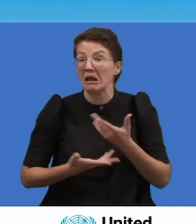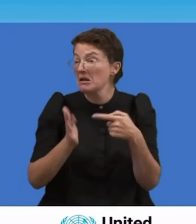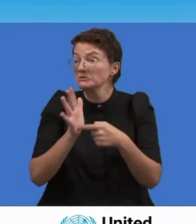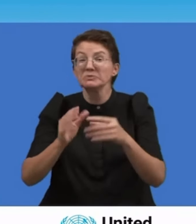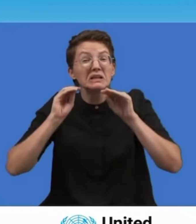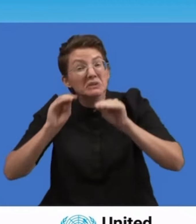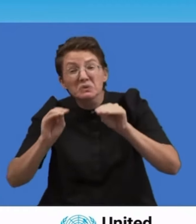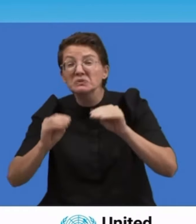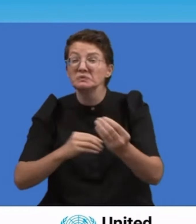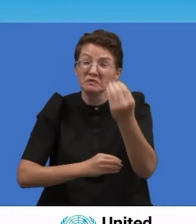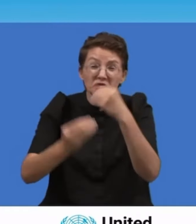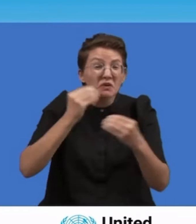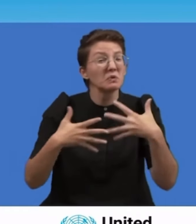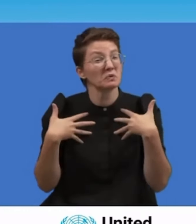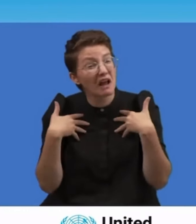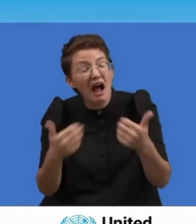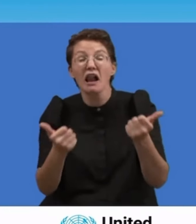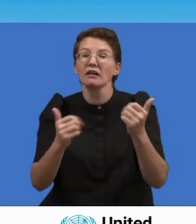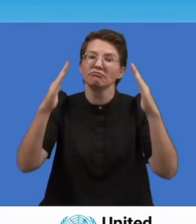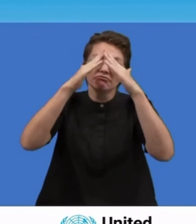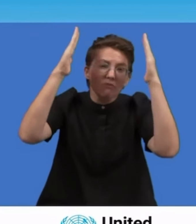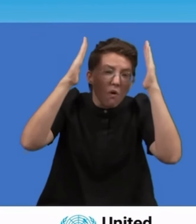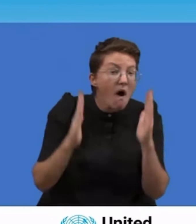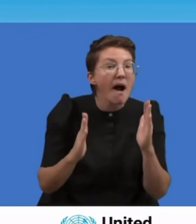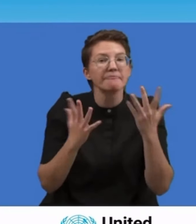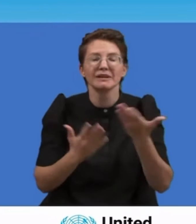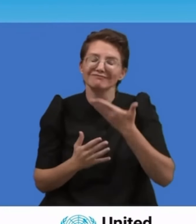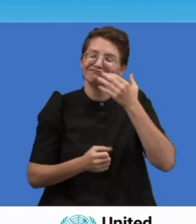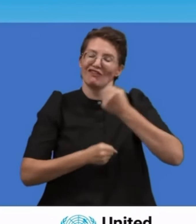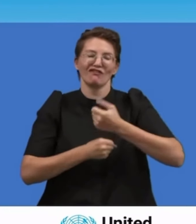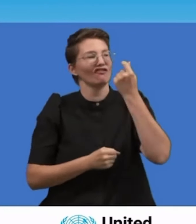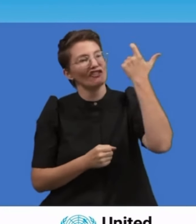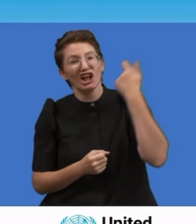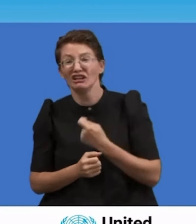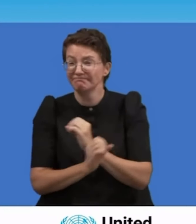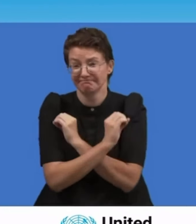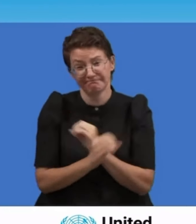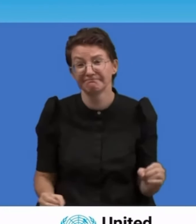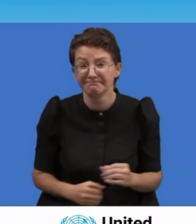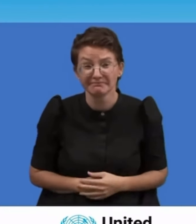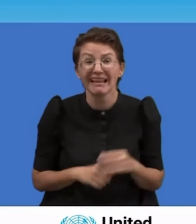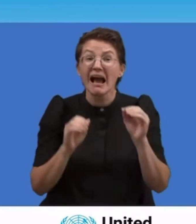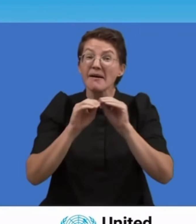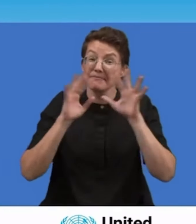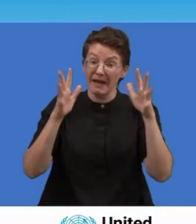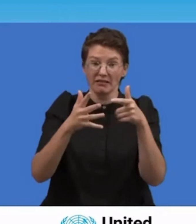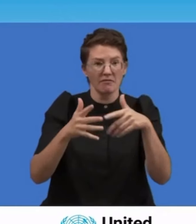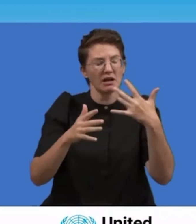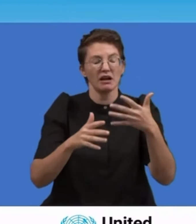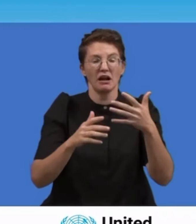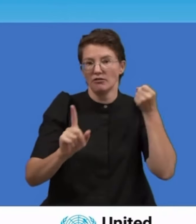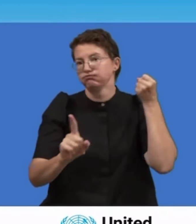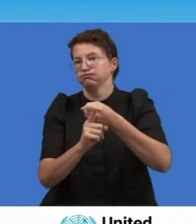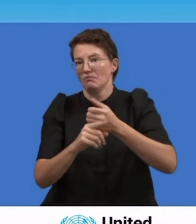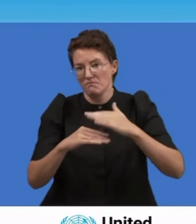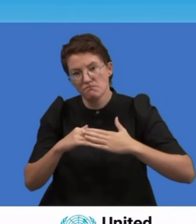This leads me to a critical issue, the reform of the United Nations Security Council, the body charged with the maintenance of international